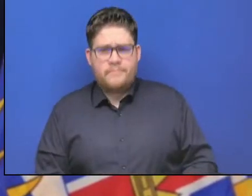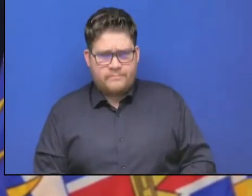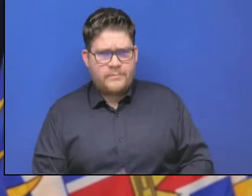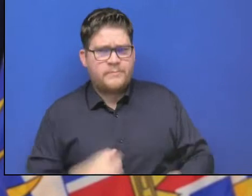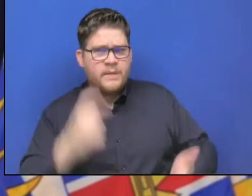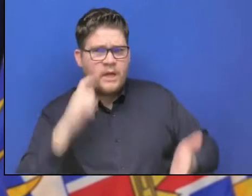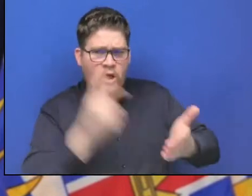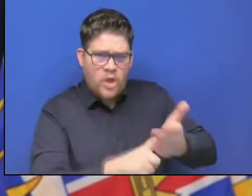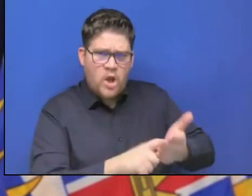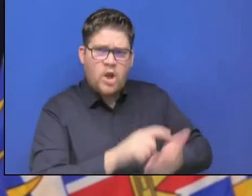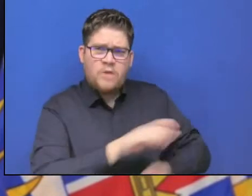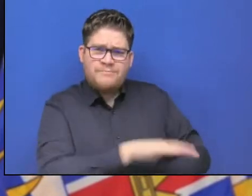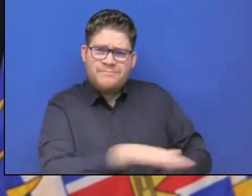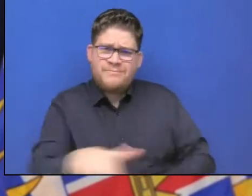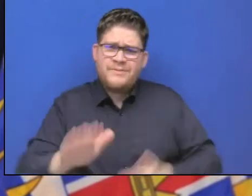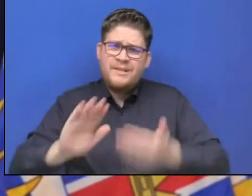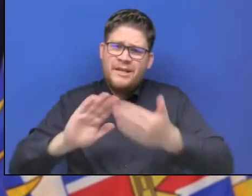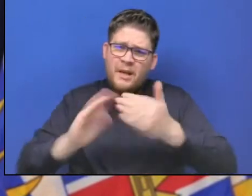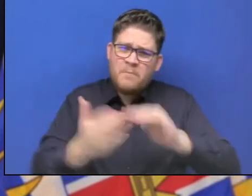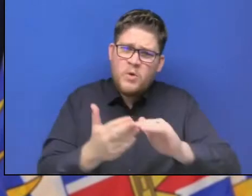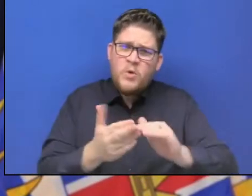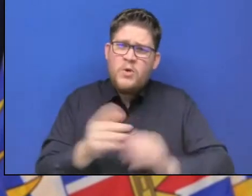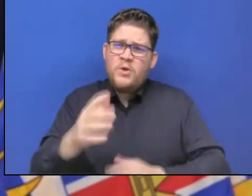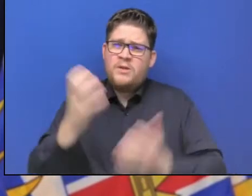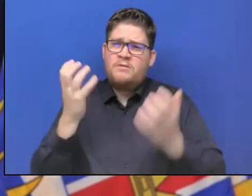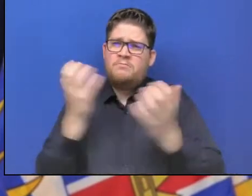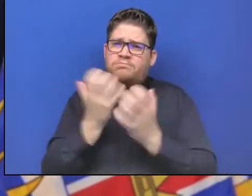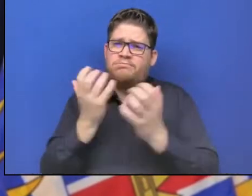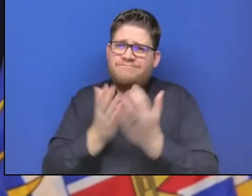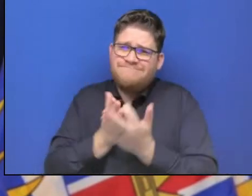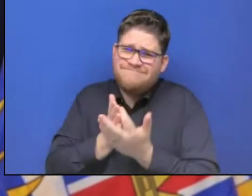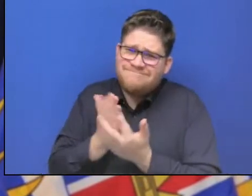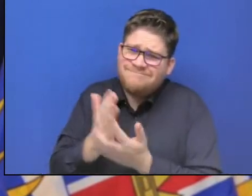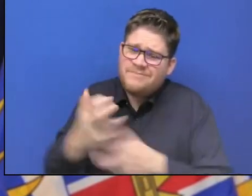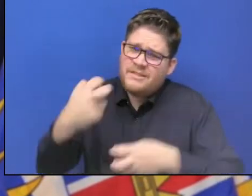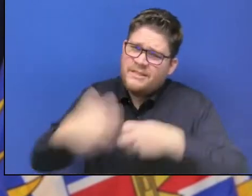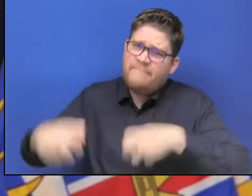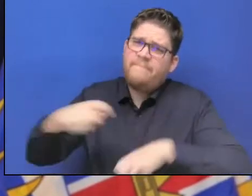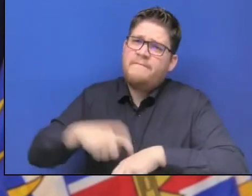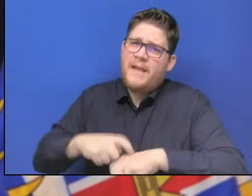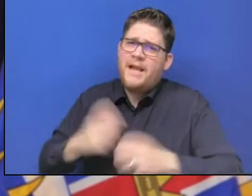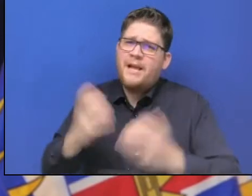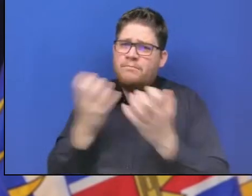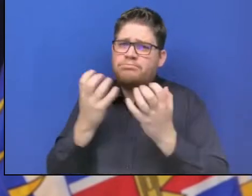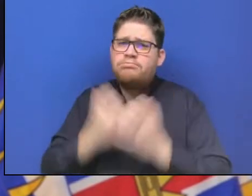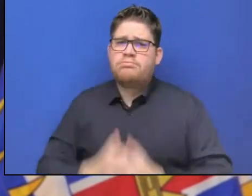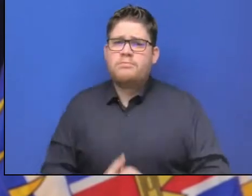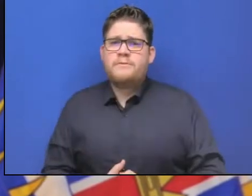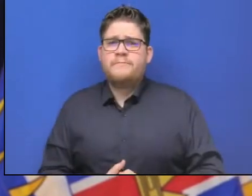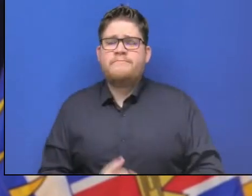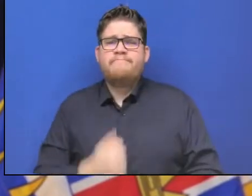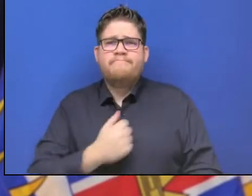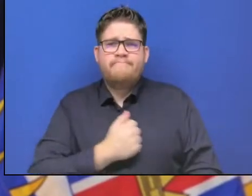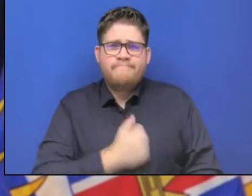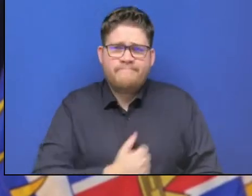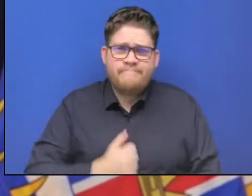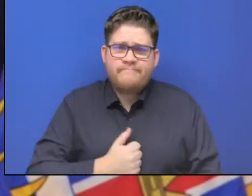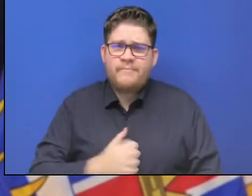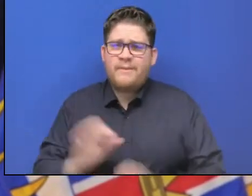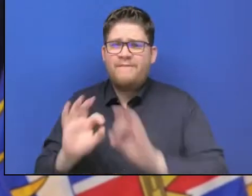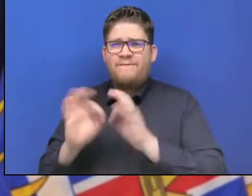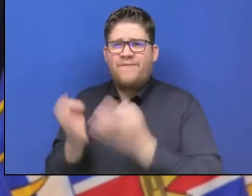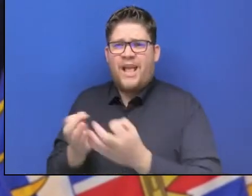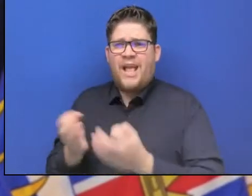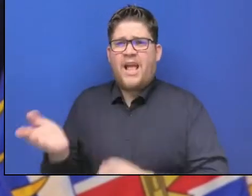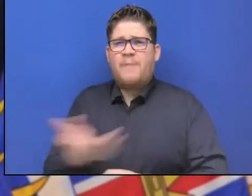faced over the past week. I express my condolences, to the families of the British Columbians who have lost loved